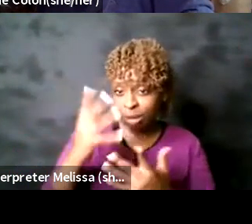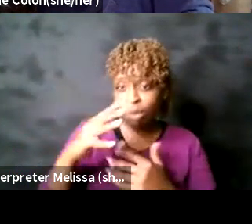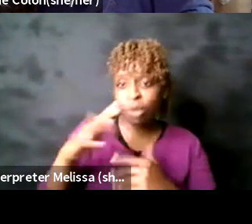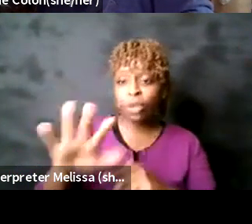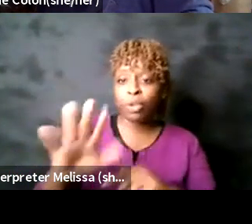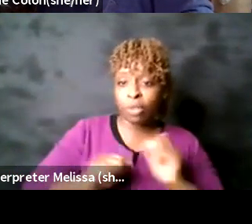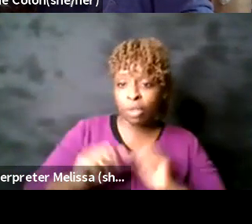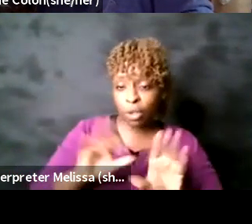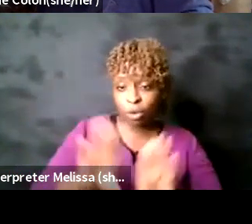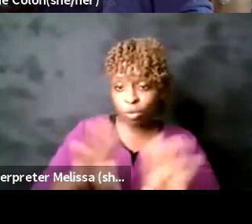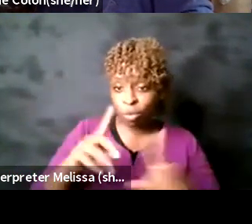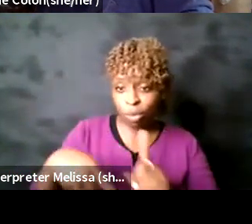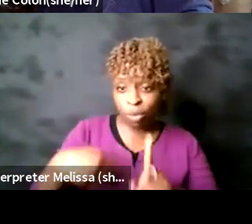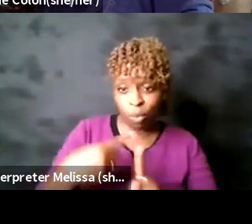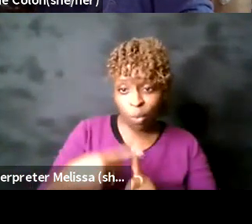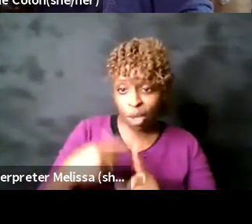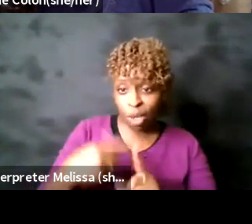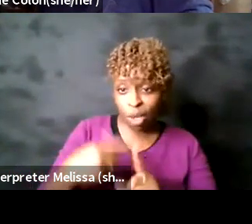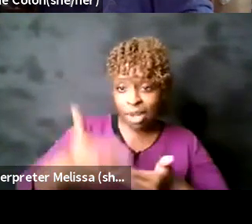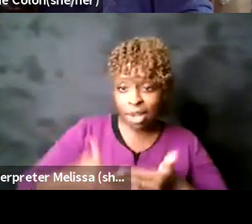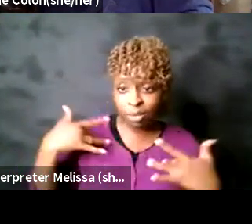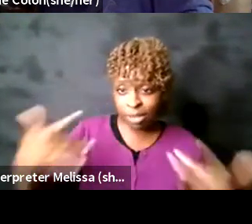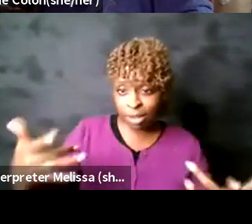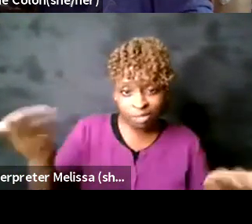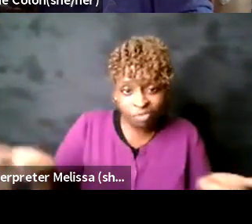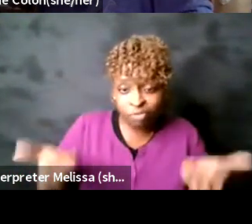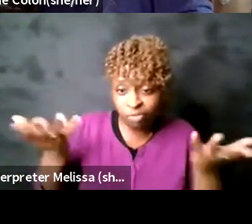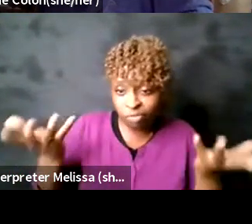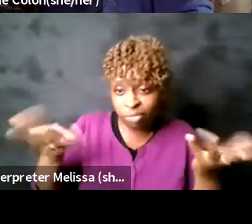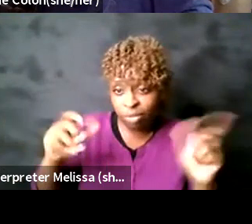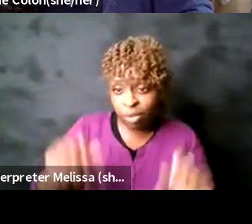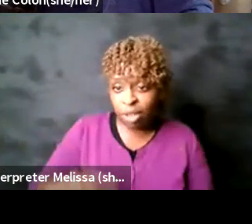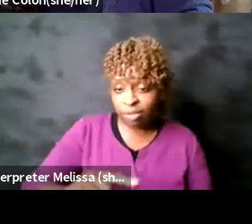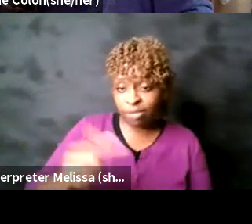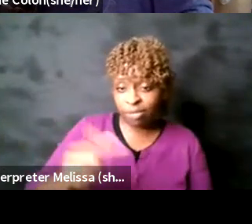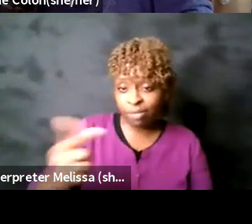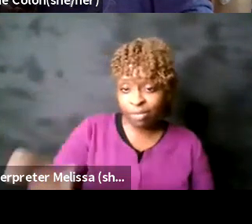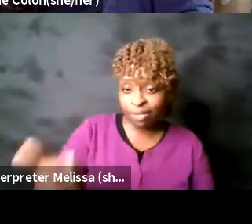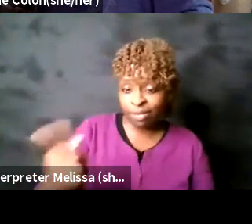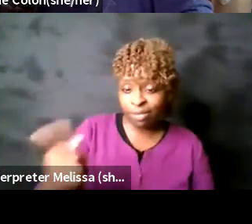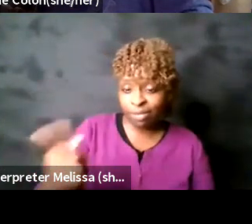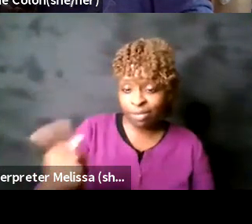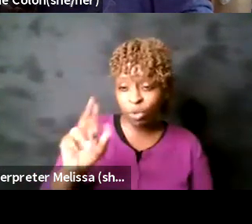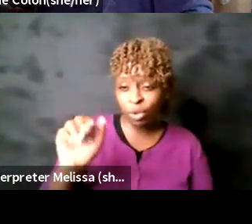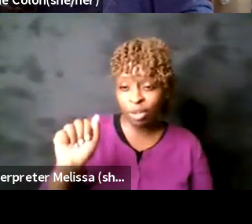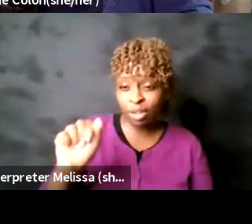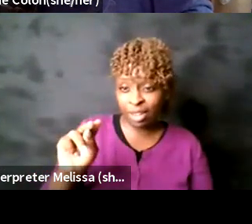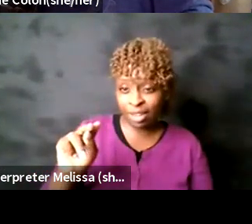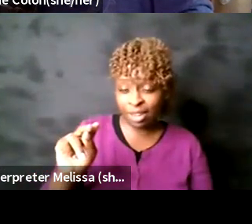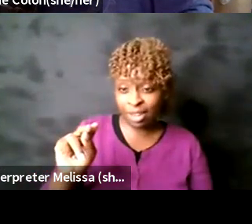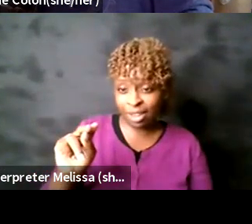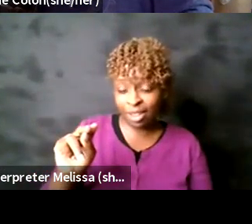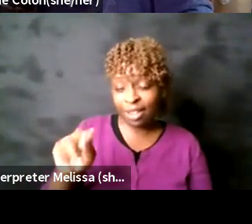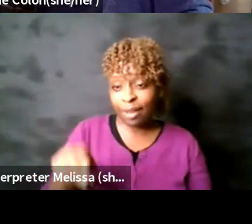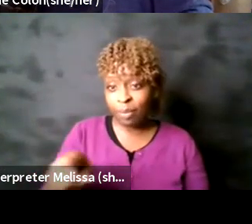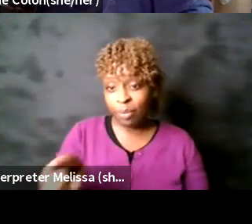um jordan can we start with you thank you um this i'm really